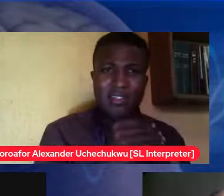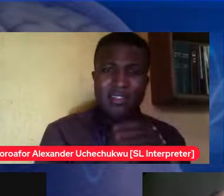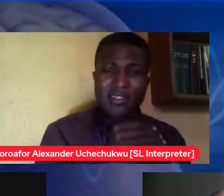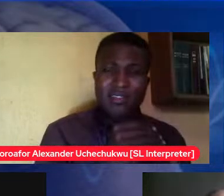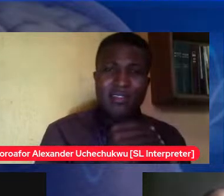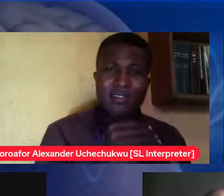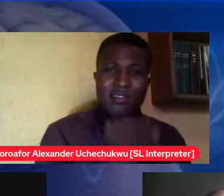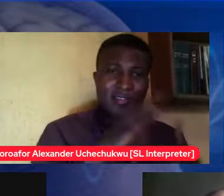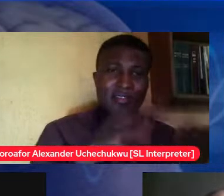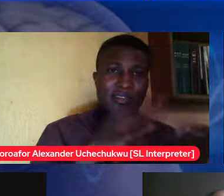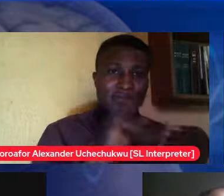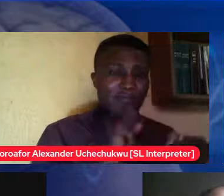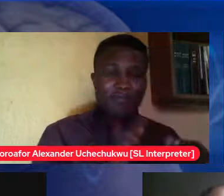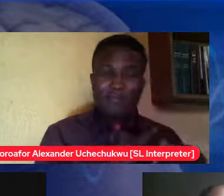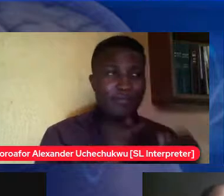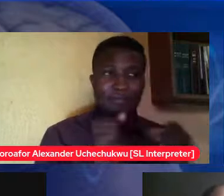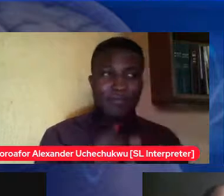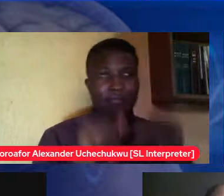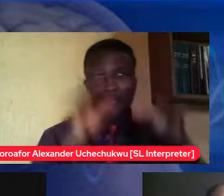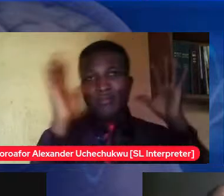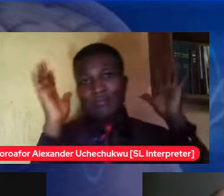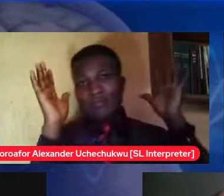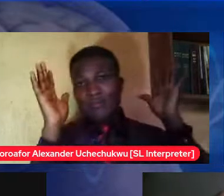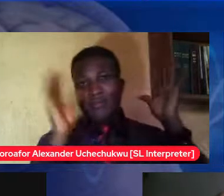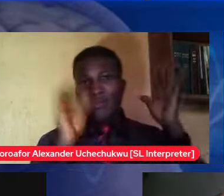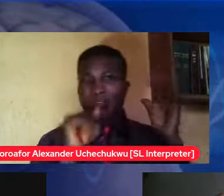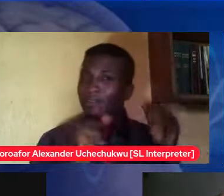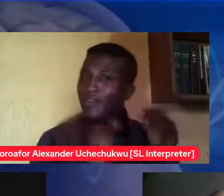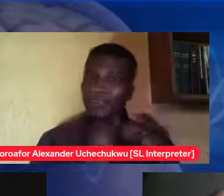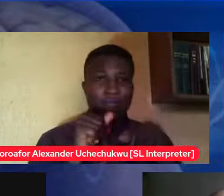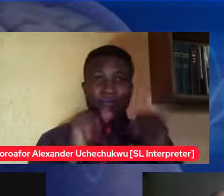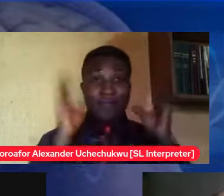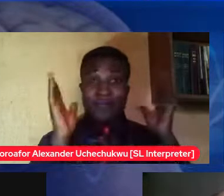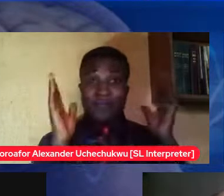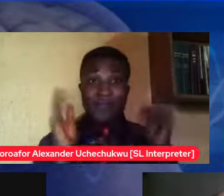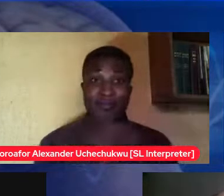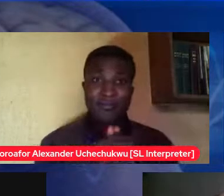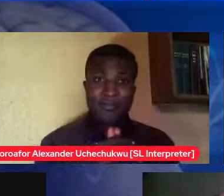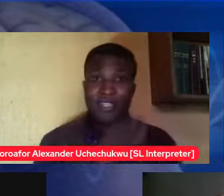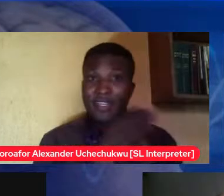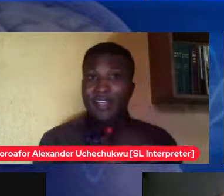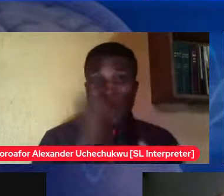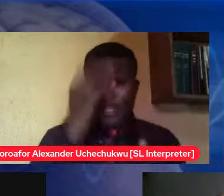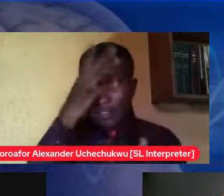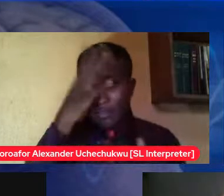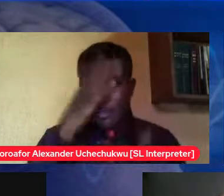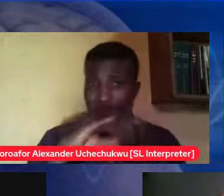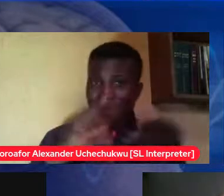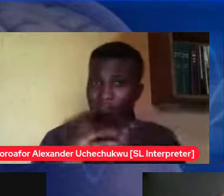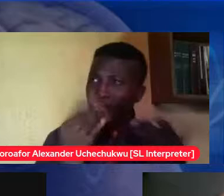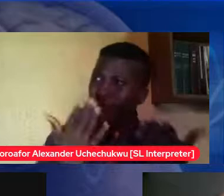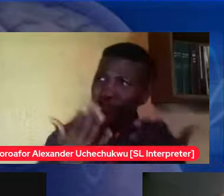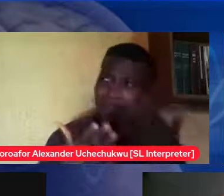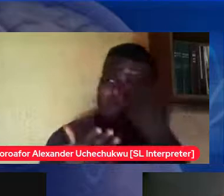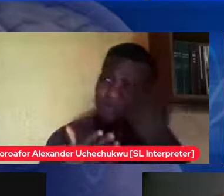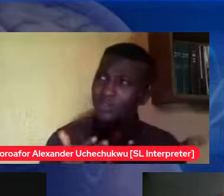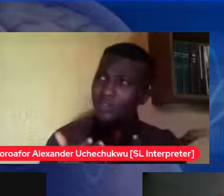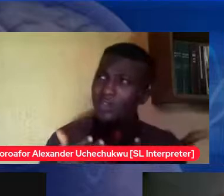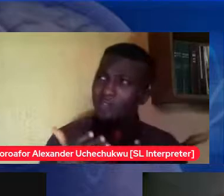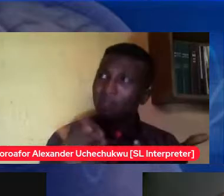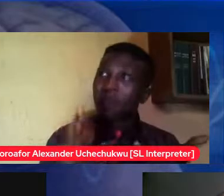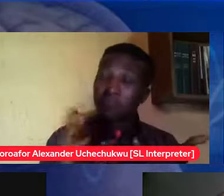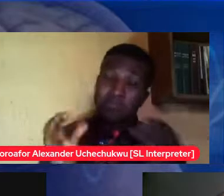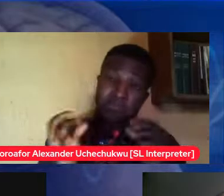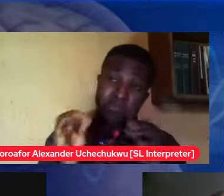you know what were the pros and cons why was i saying i wasn't doing this anymore and she was like you know what yeah i mean it's not obviously this relationship is